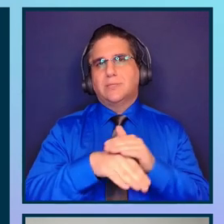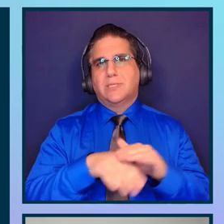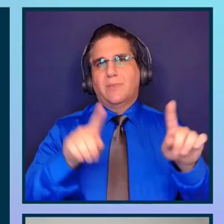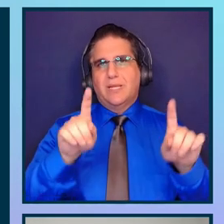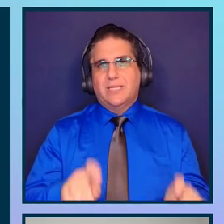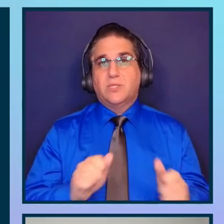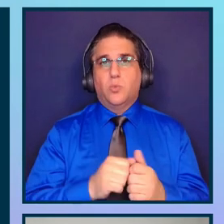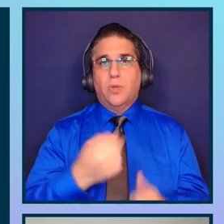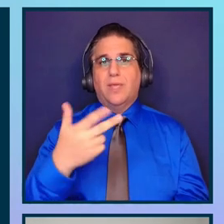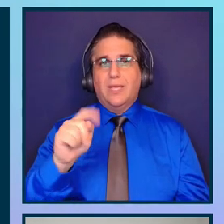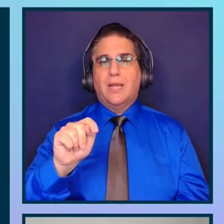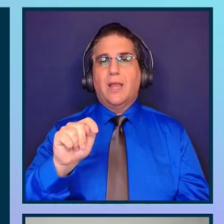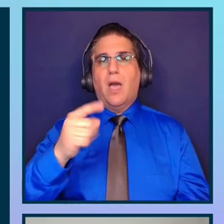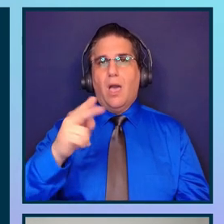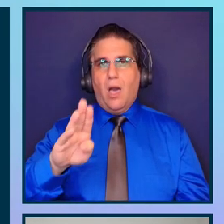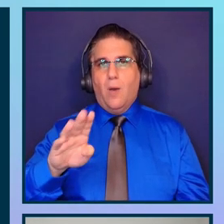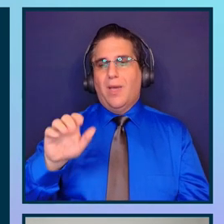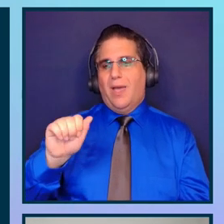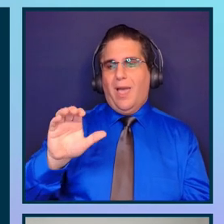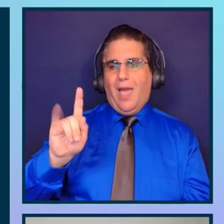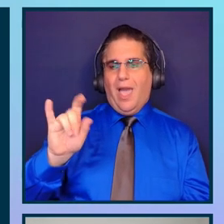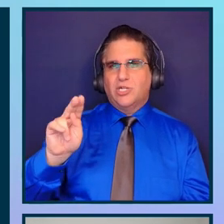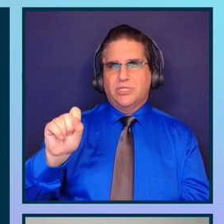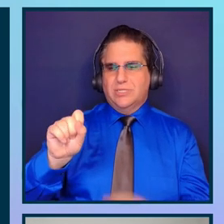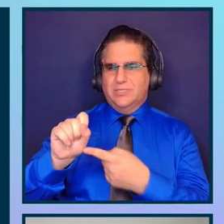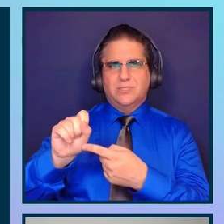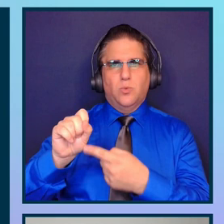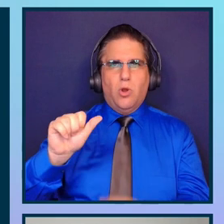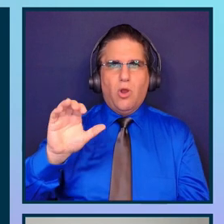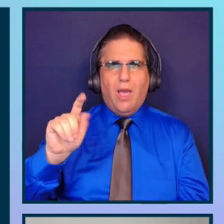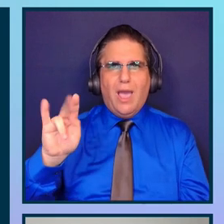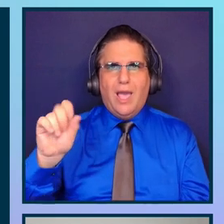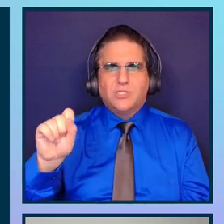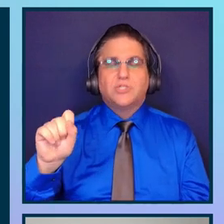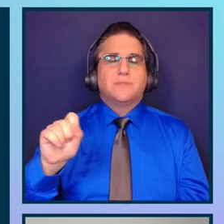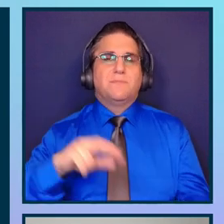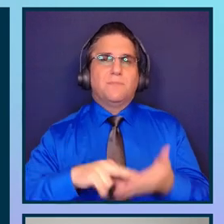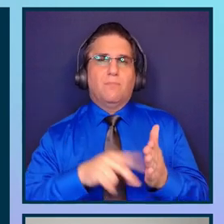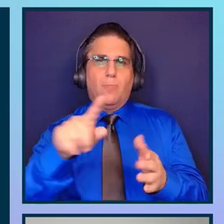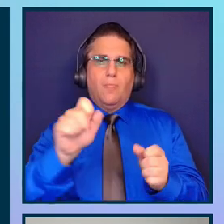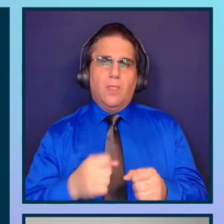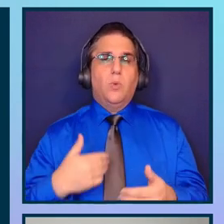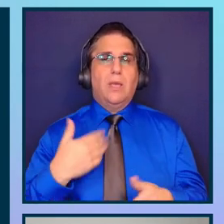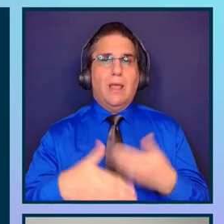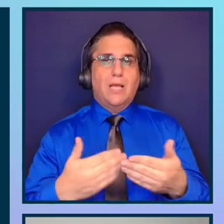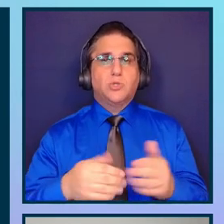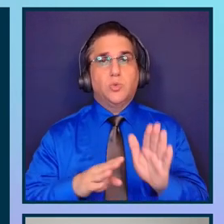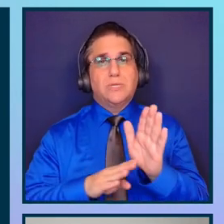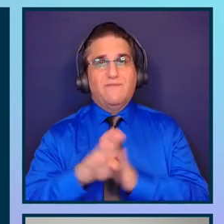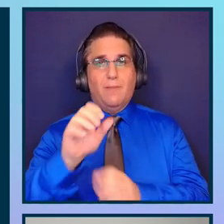is a GitHub Action? GitHub Actions allows you to execute development workflows